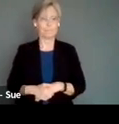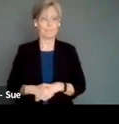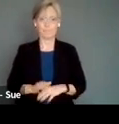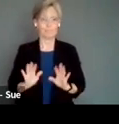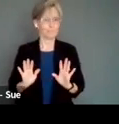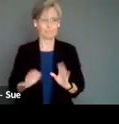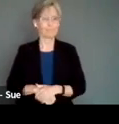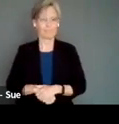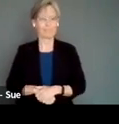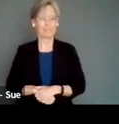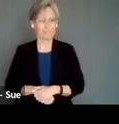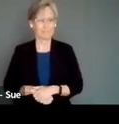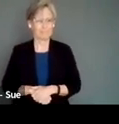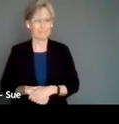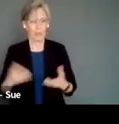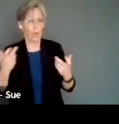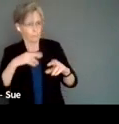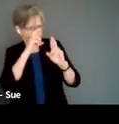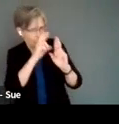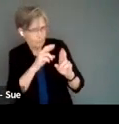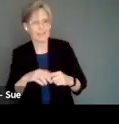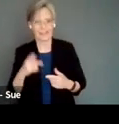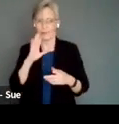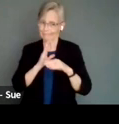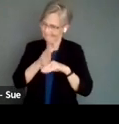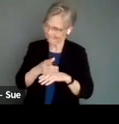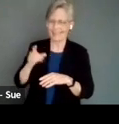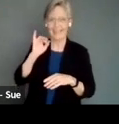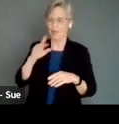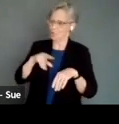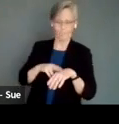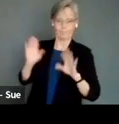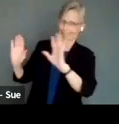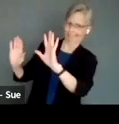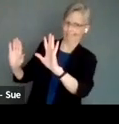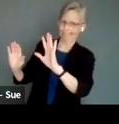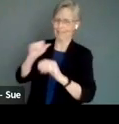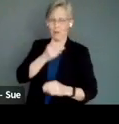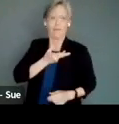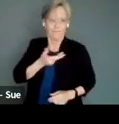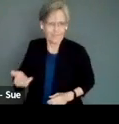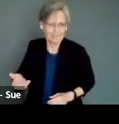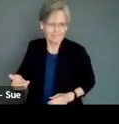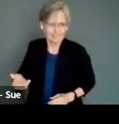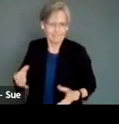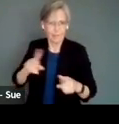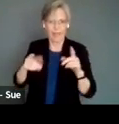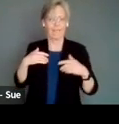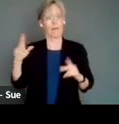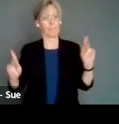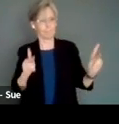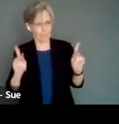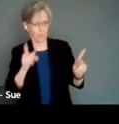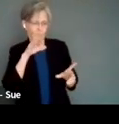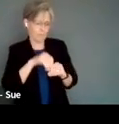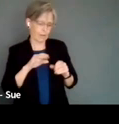Any comment? Okay, thank you. I just wanted to be respectful and I know I crossed a boundary there. Normally you don't ever invite, but we have people who are part of the